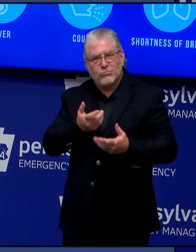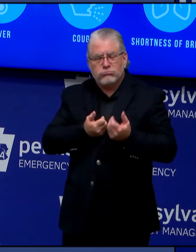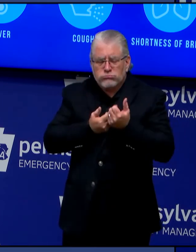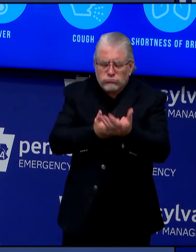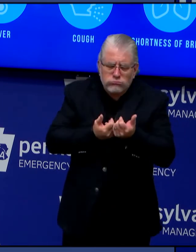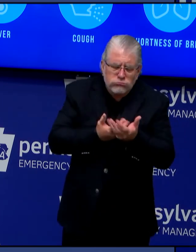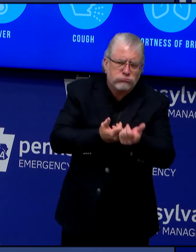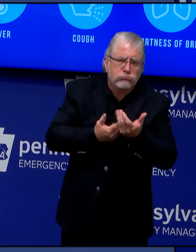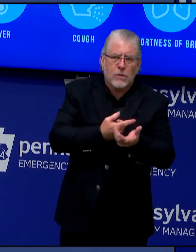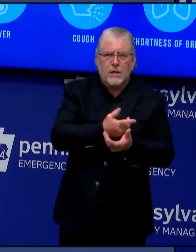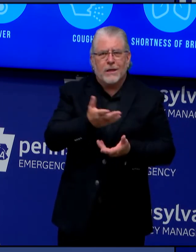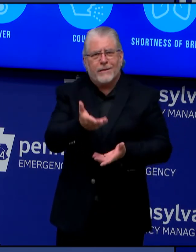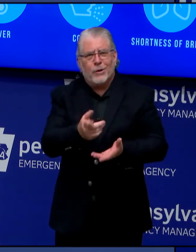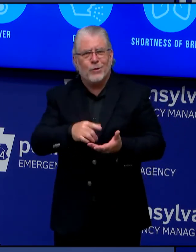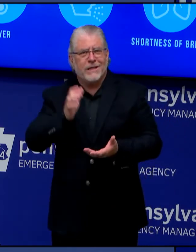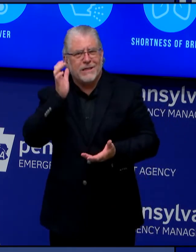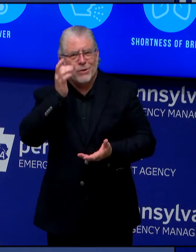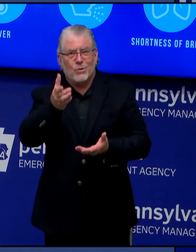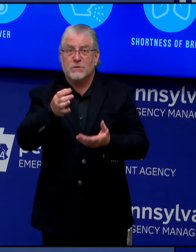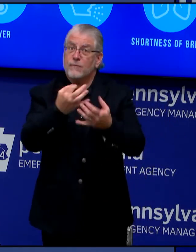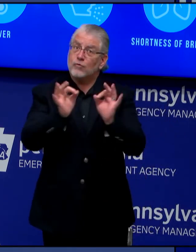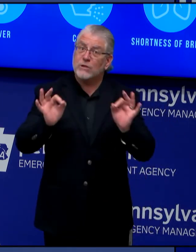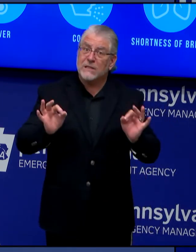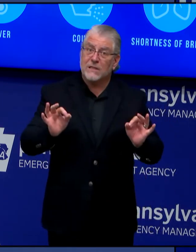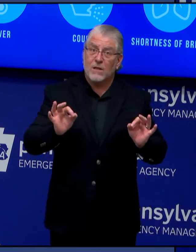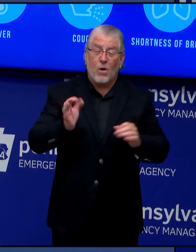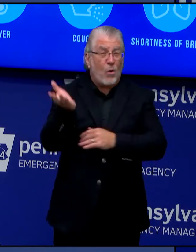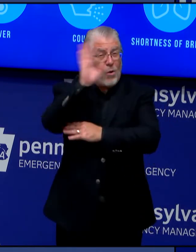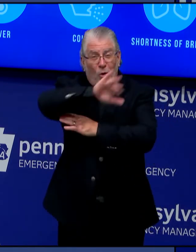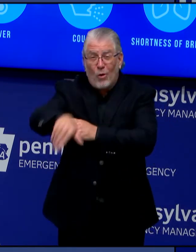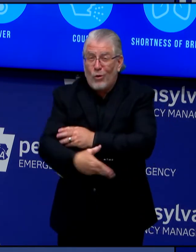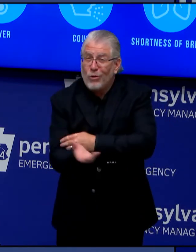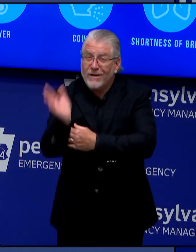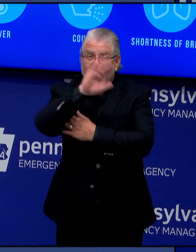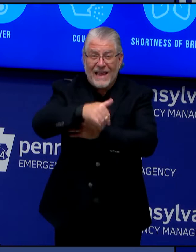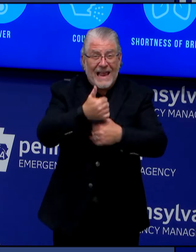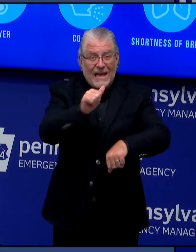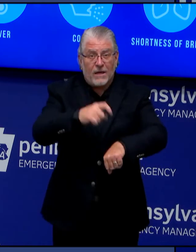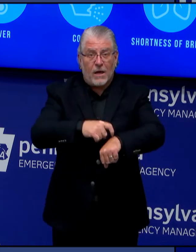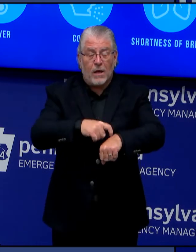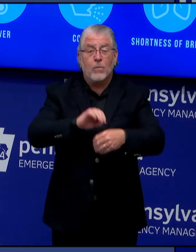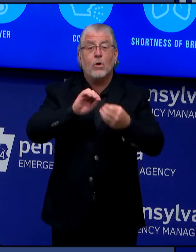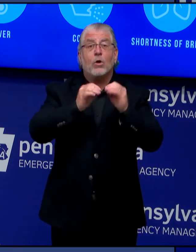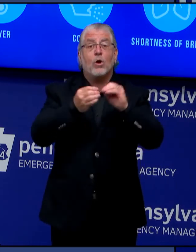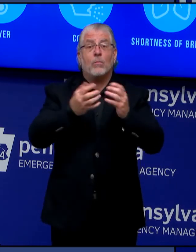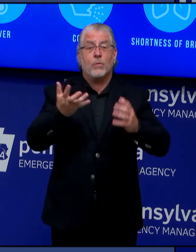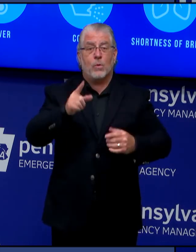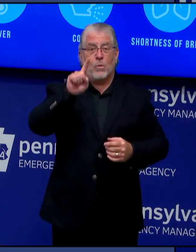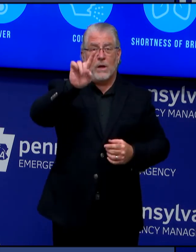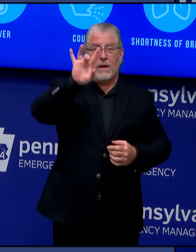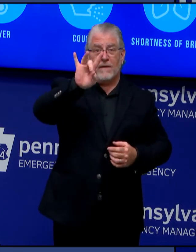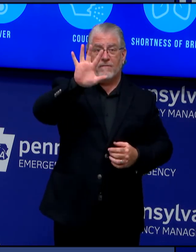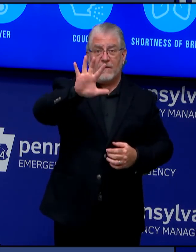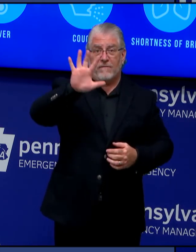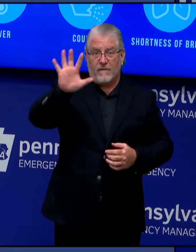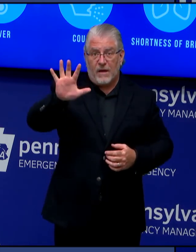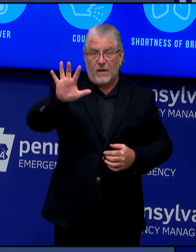toll-free 24-7 at 1-855-284